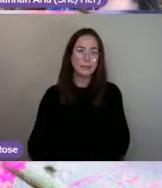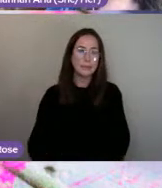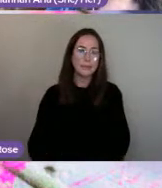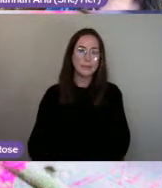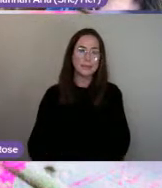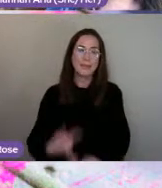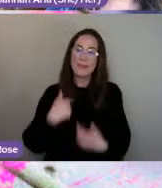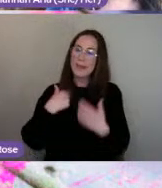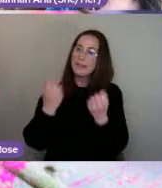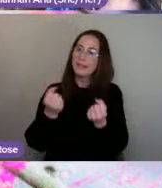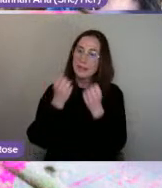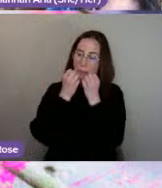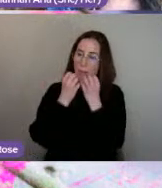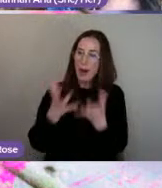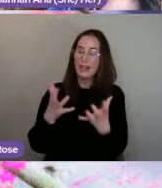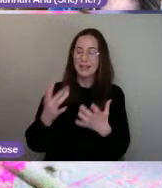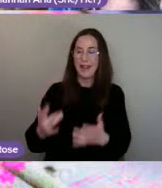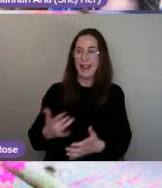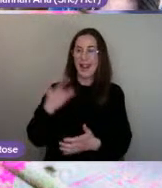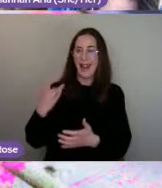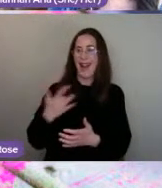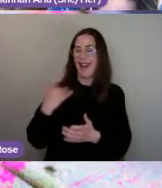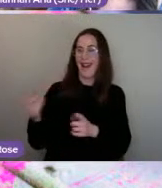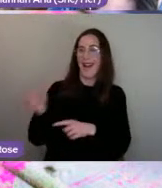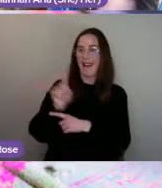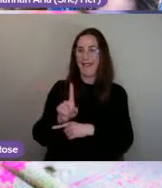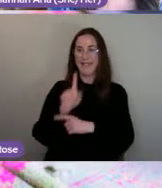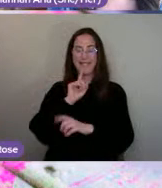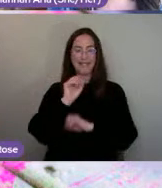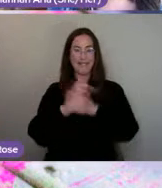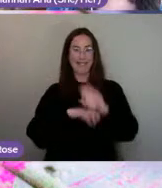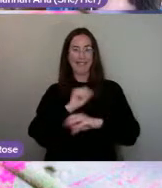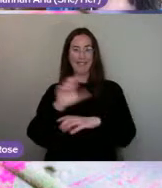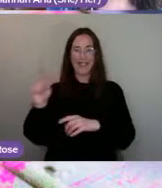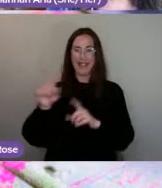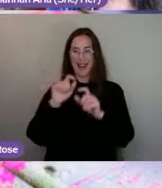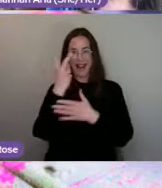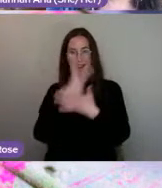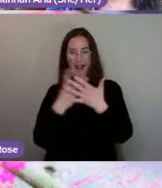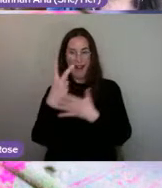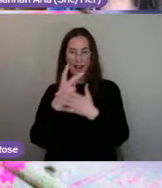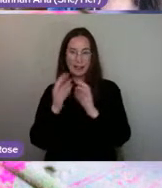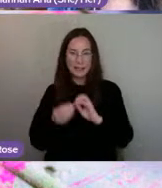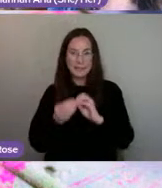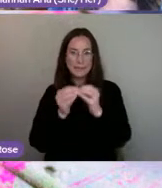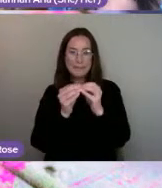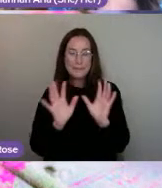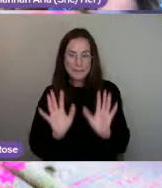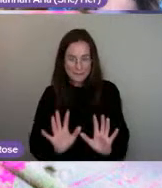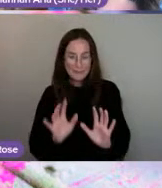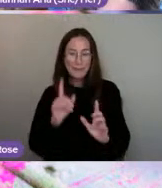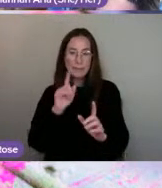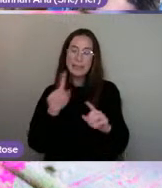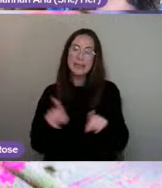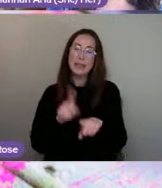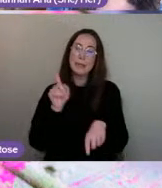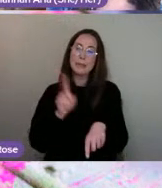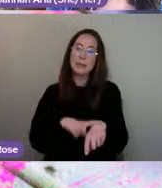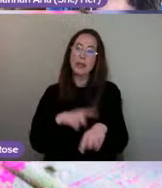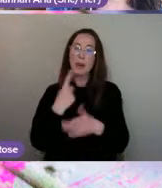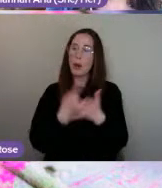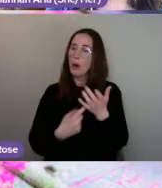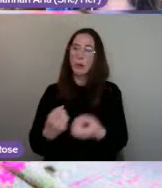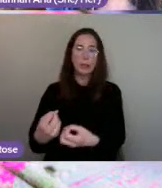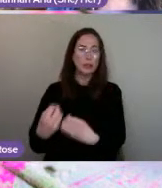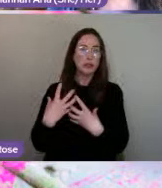going to have some wonderful live guests who are going to be sharing their creations. But equally, I just want to say to you guys that only share